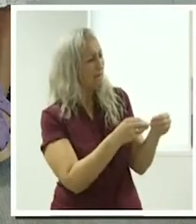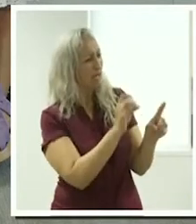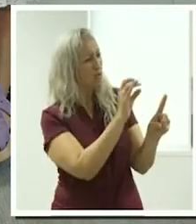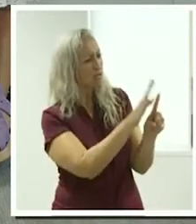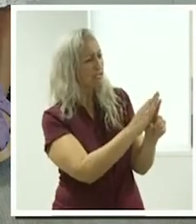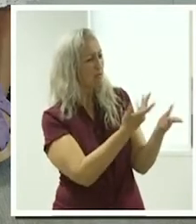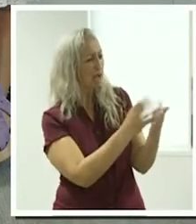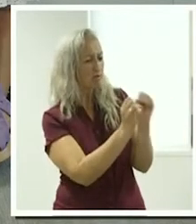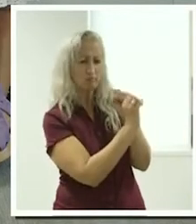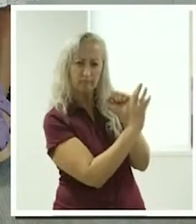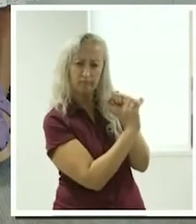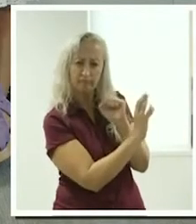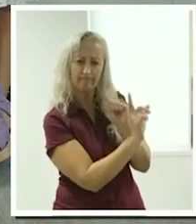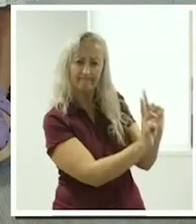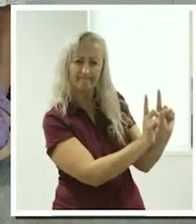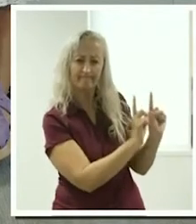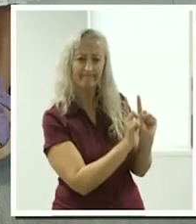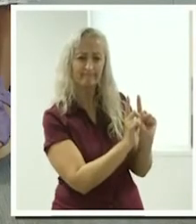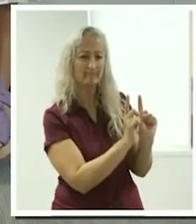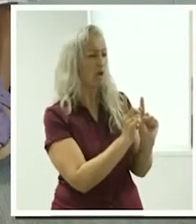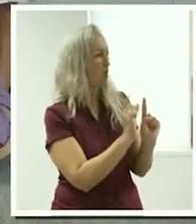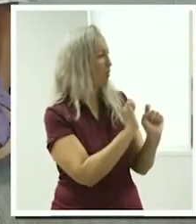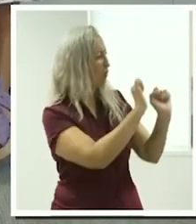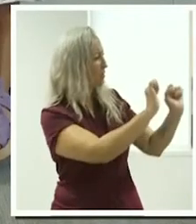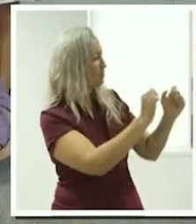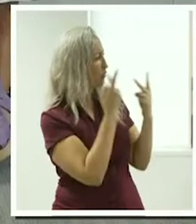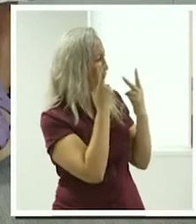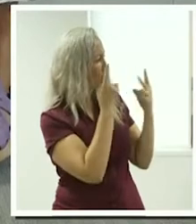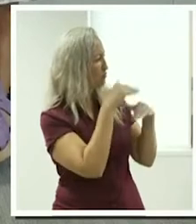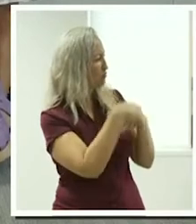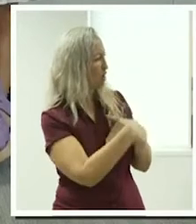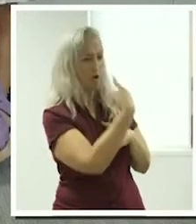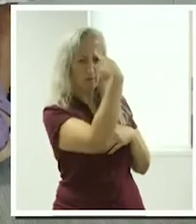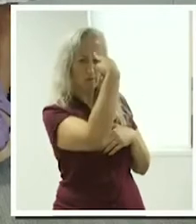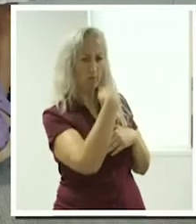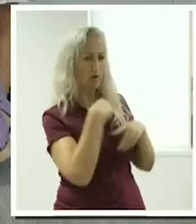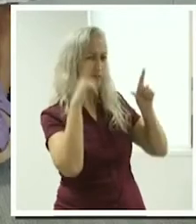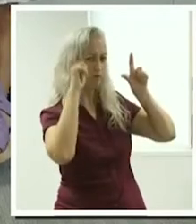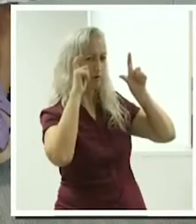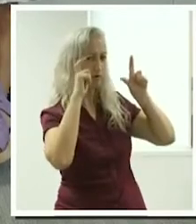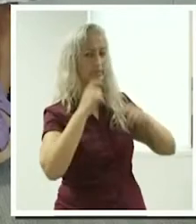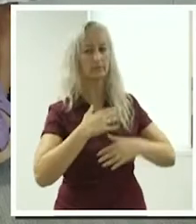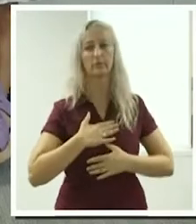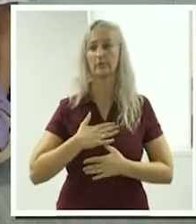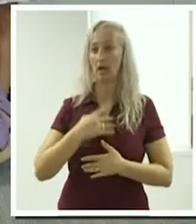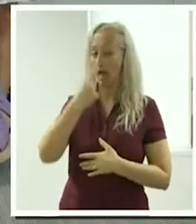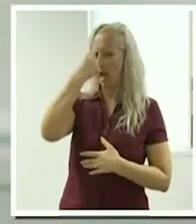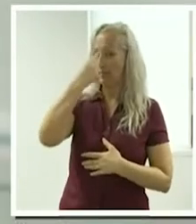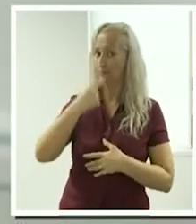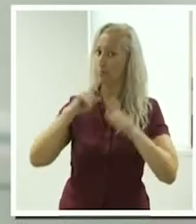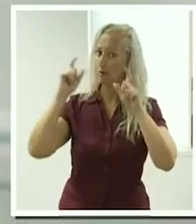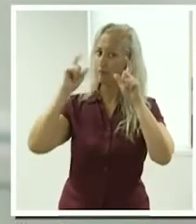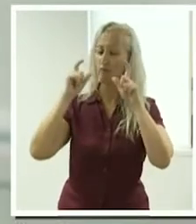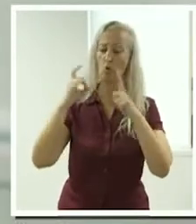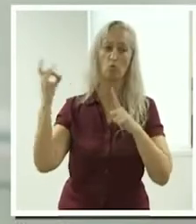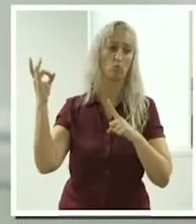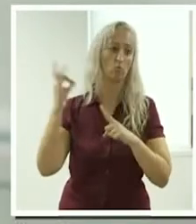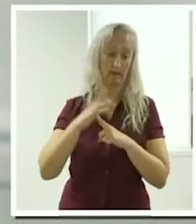Jo, you've got some views on profile photos and so on. The profile picture is extremely important.